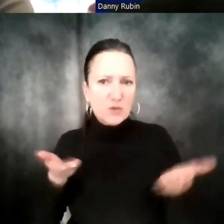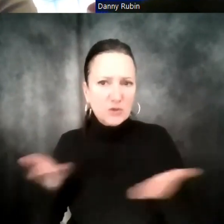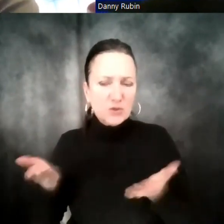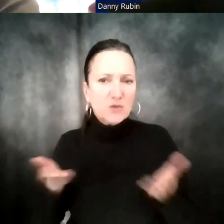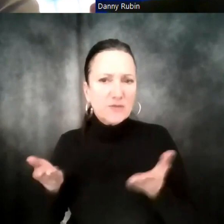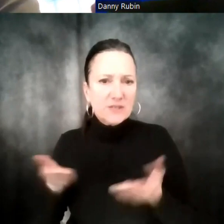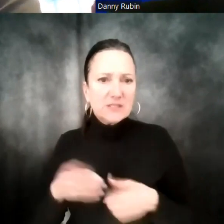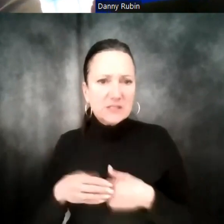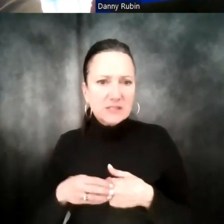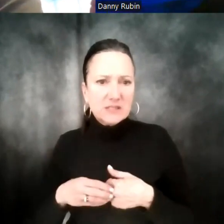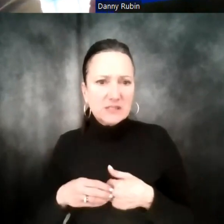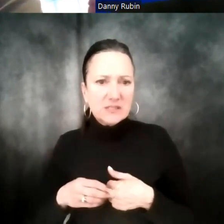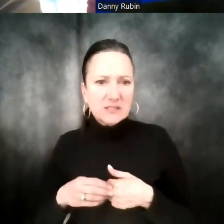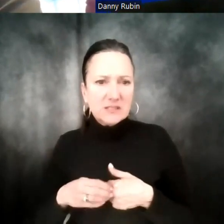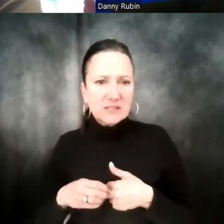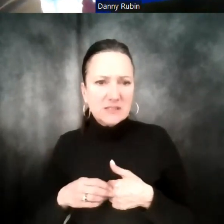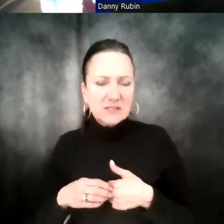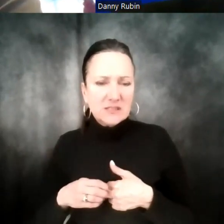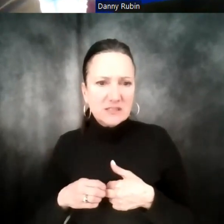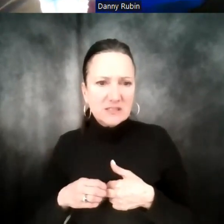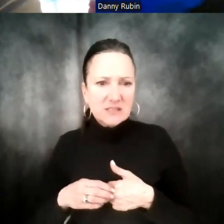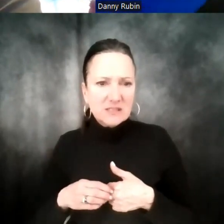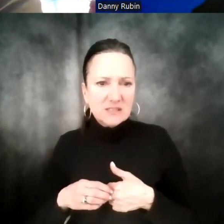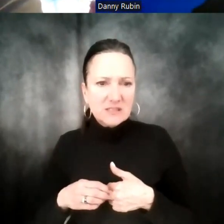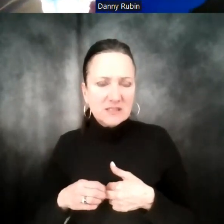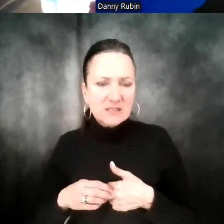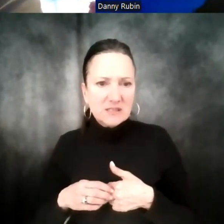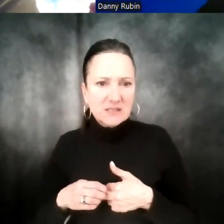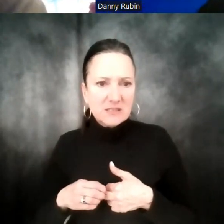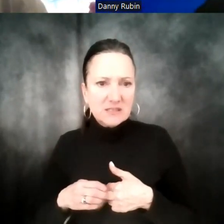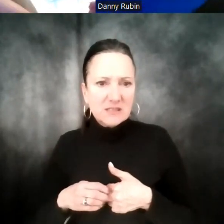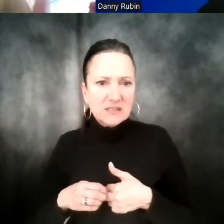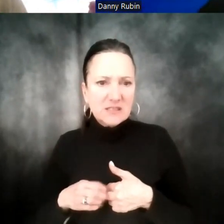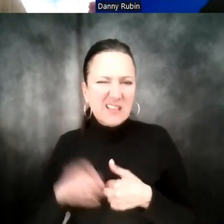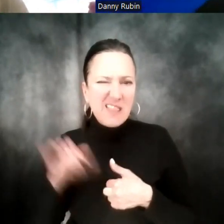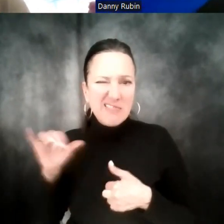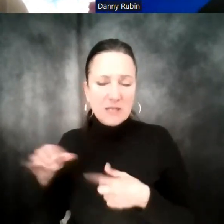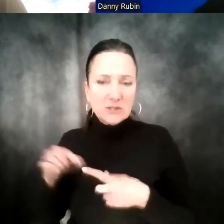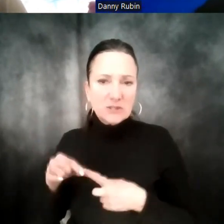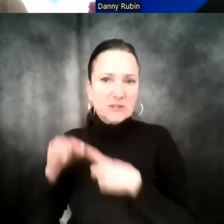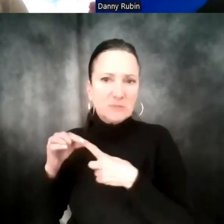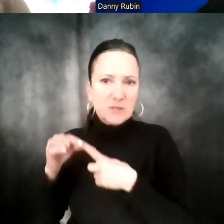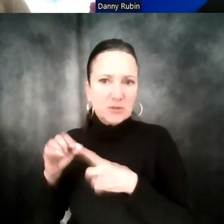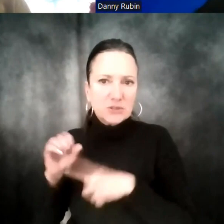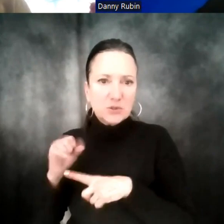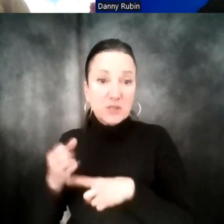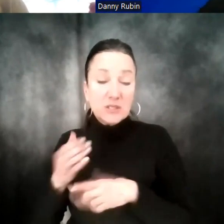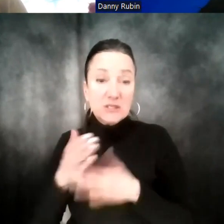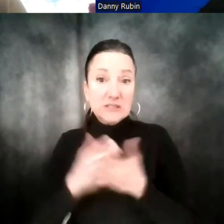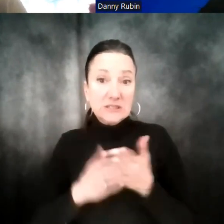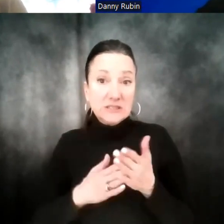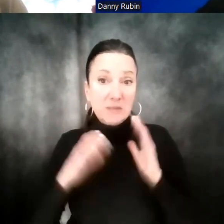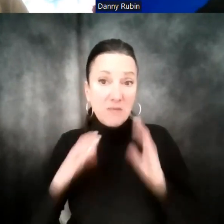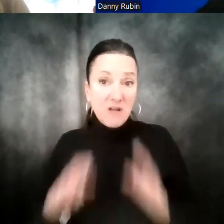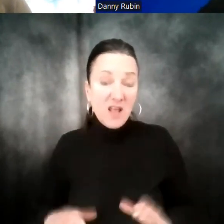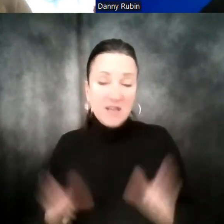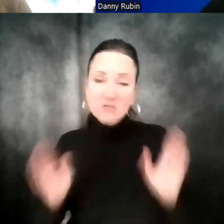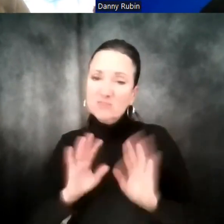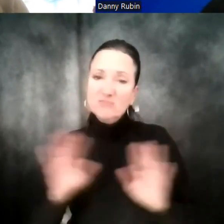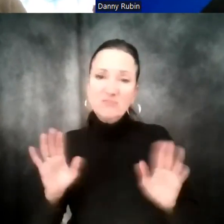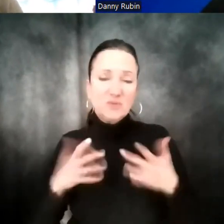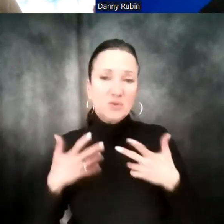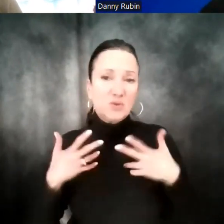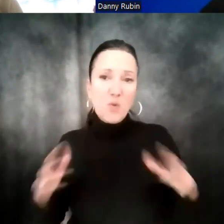it's definitely a nuanced case from client to client, because some clients don't want to meet in person. So you get